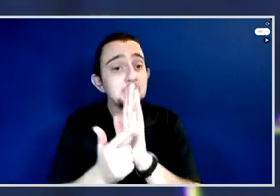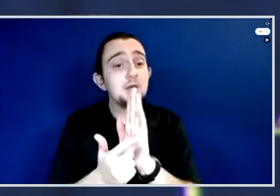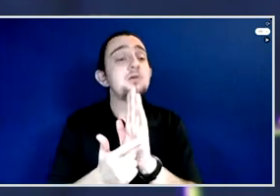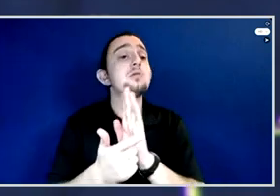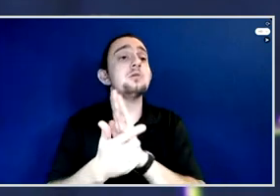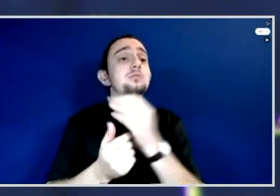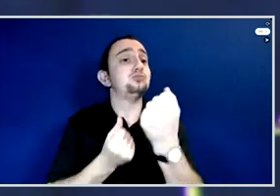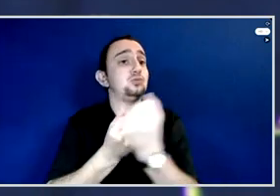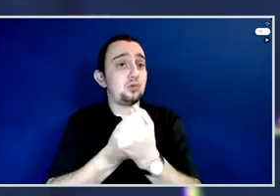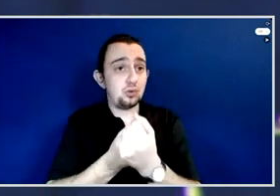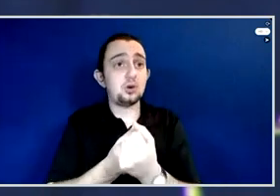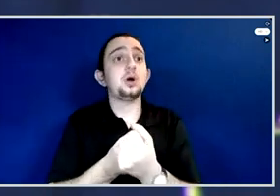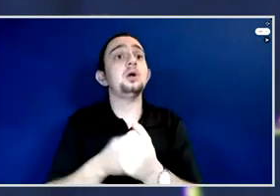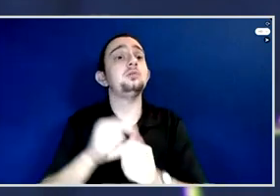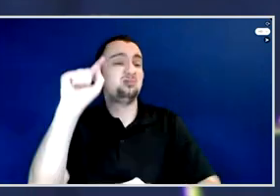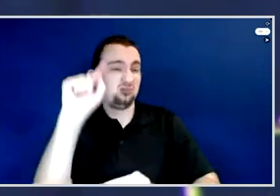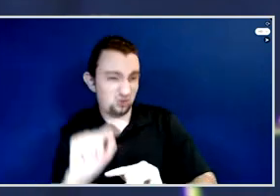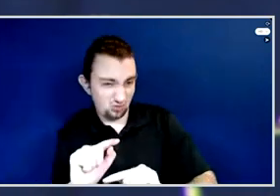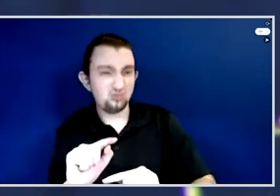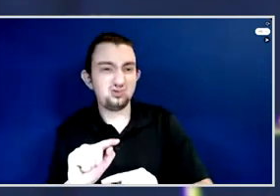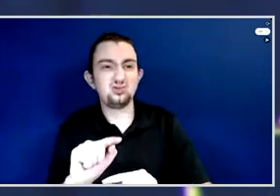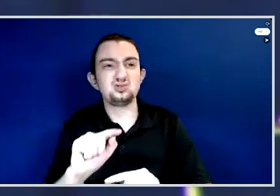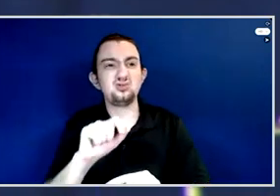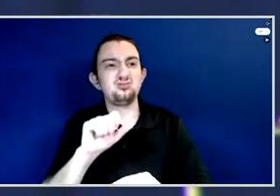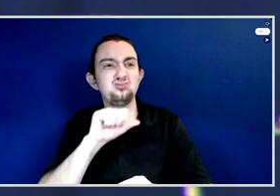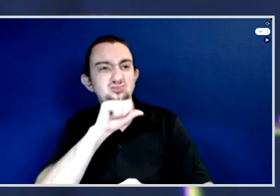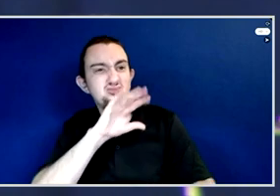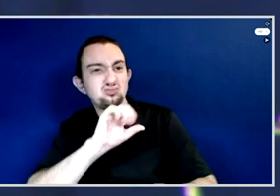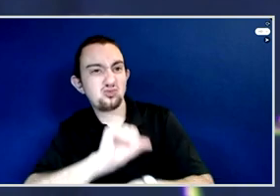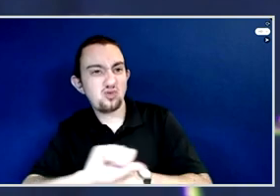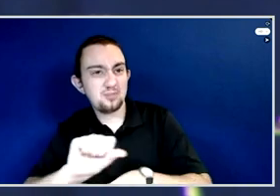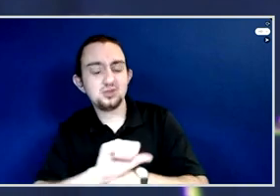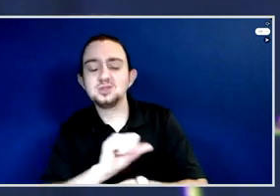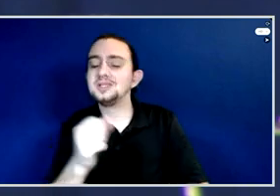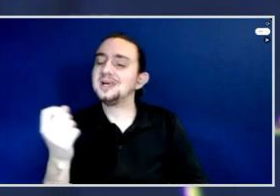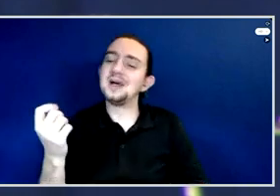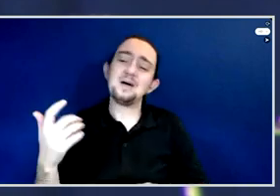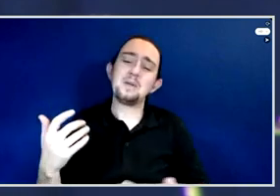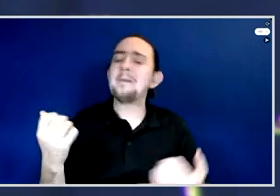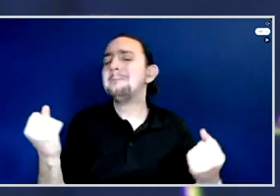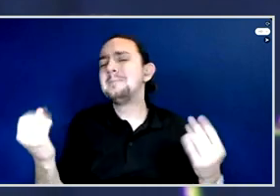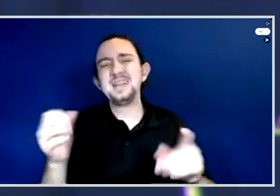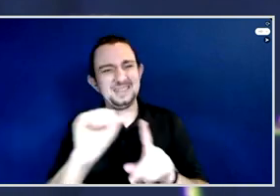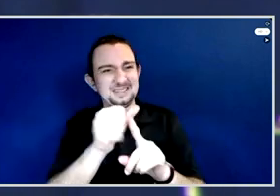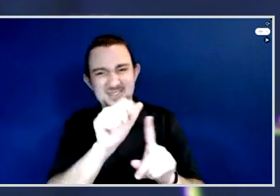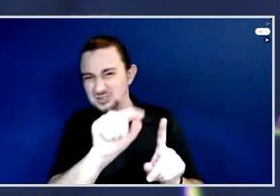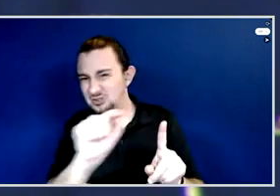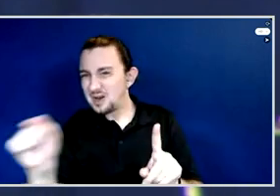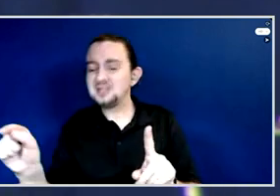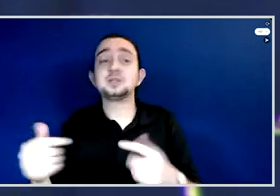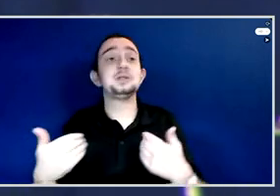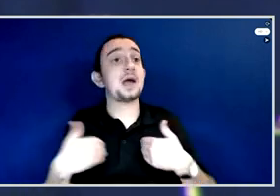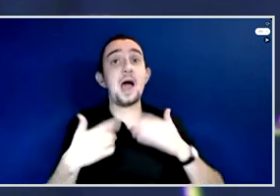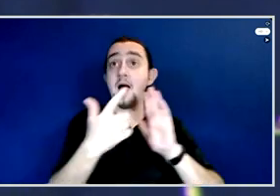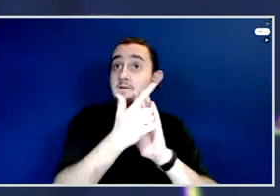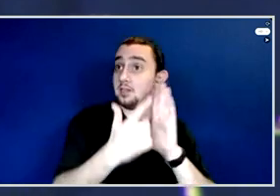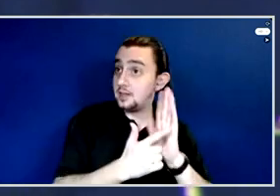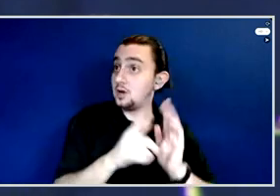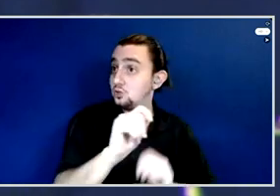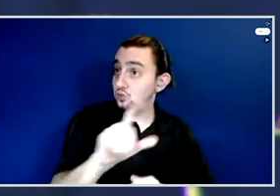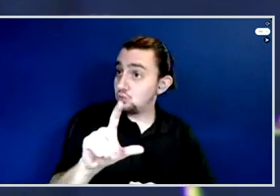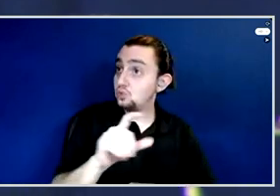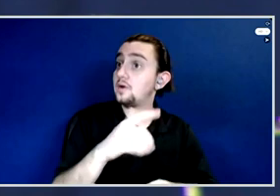But in many situations, I don't think we have made use of those legal instruments, of the